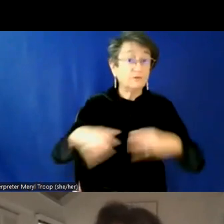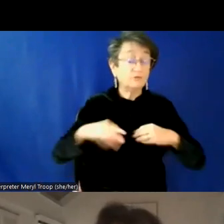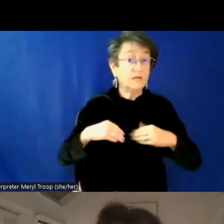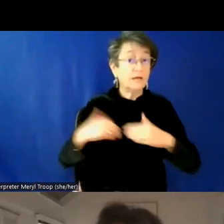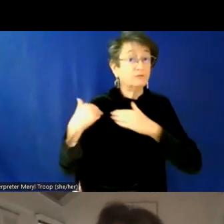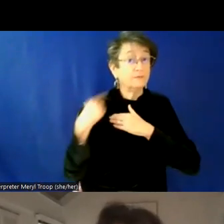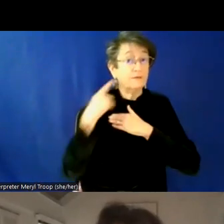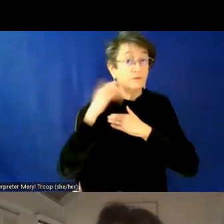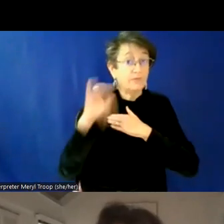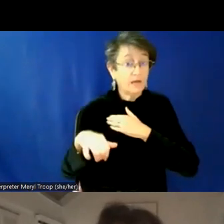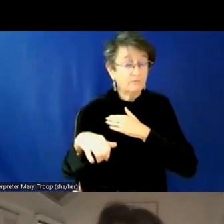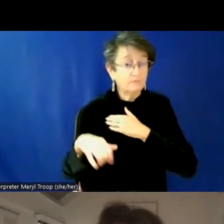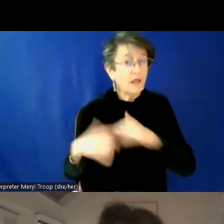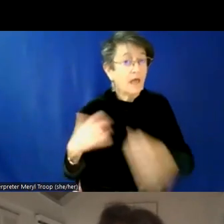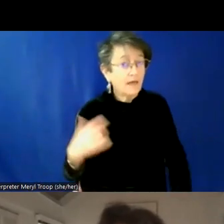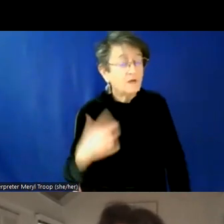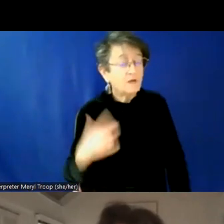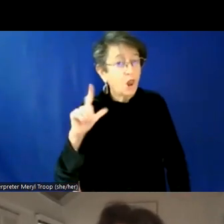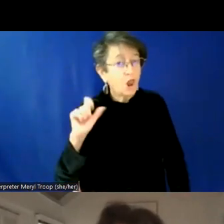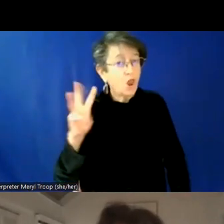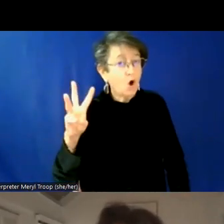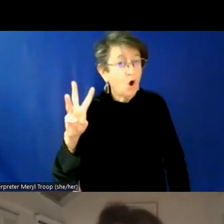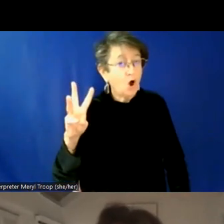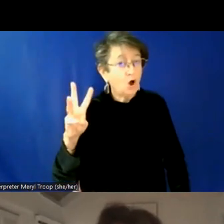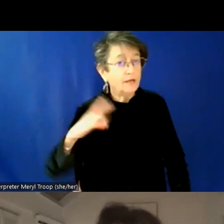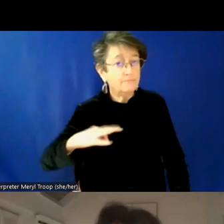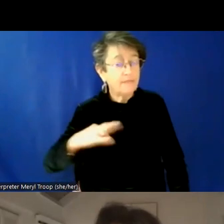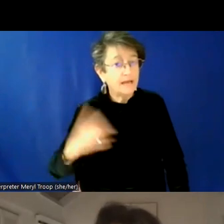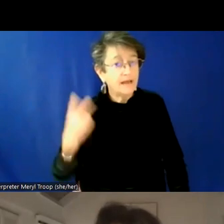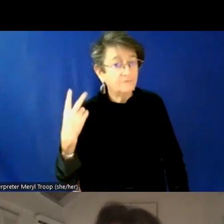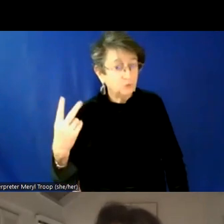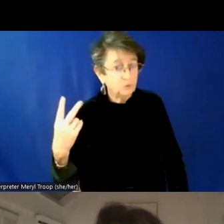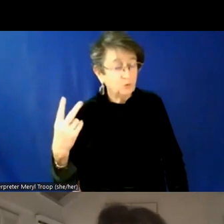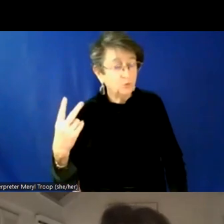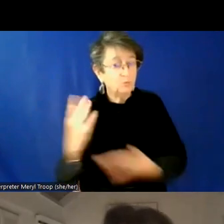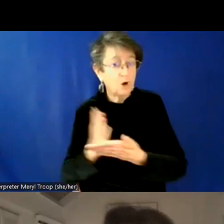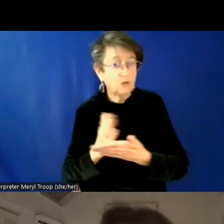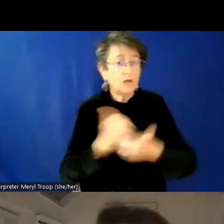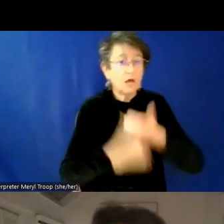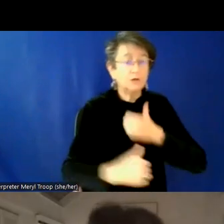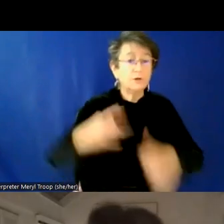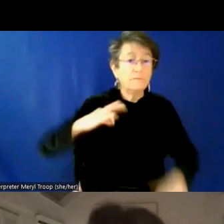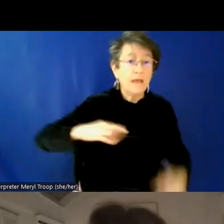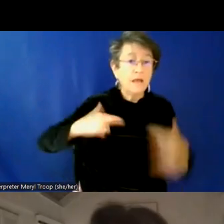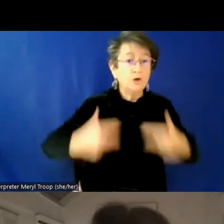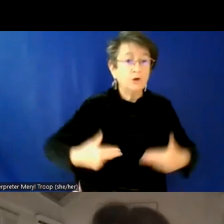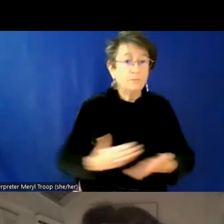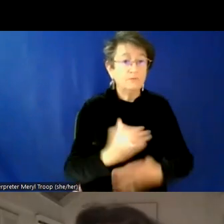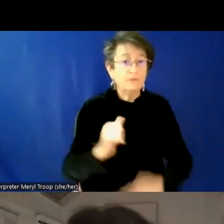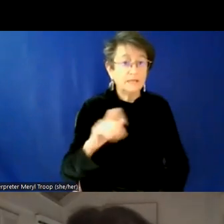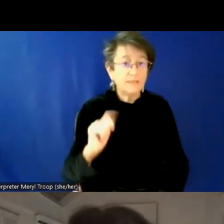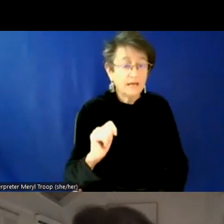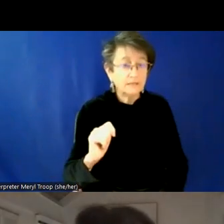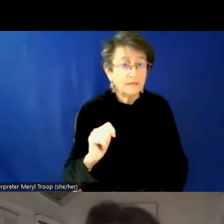two sets of laws, um, in the, the state of Maine, we have the Maine human rights act and then federally in employment, we have title seven,